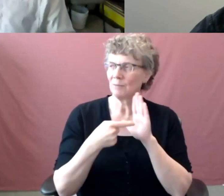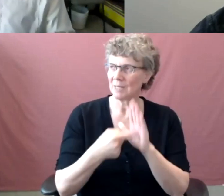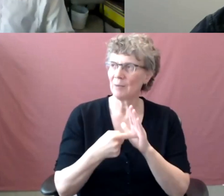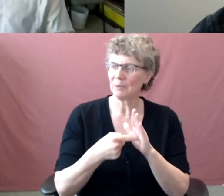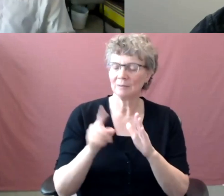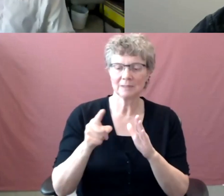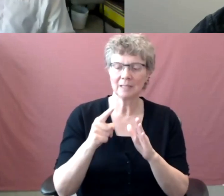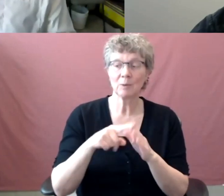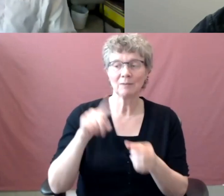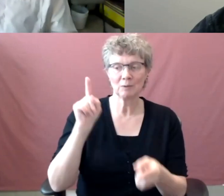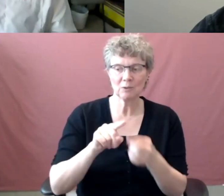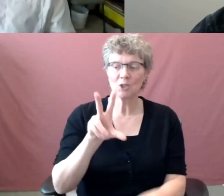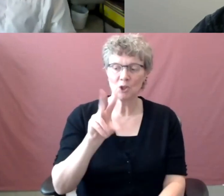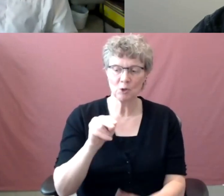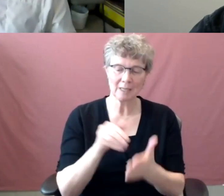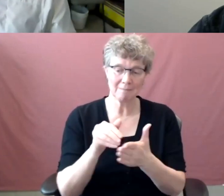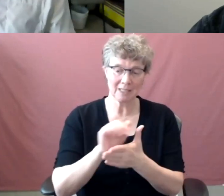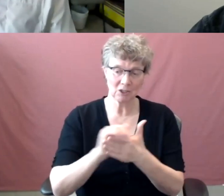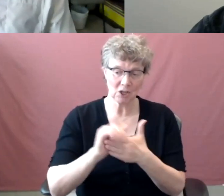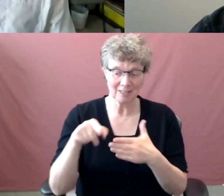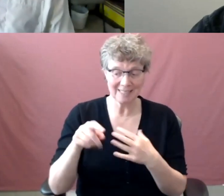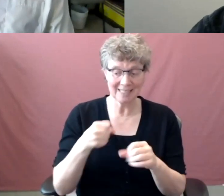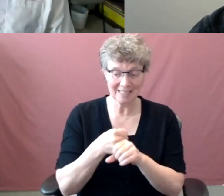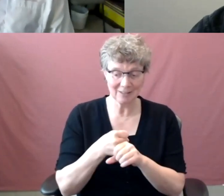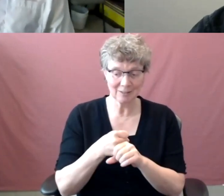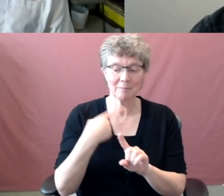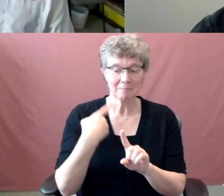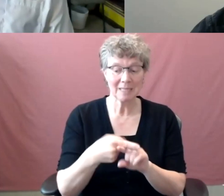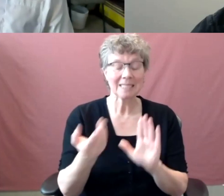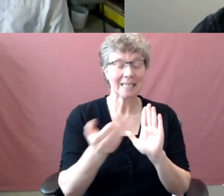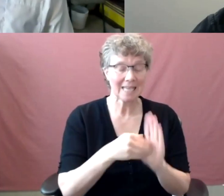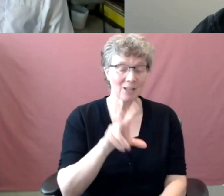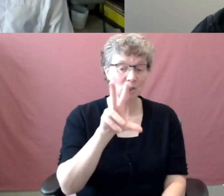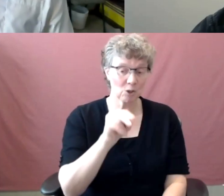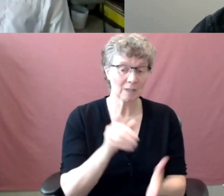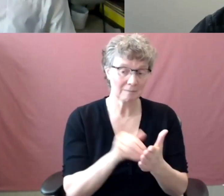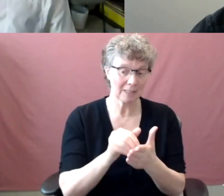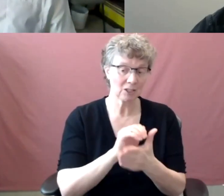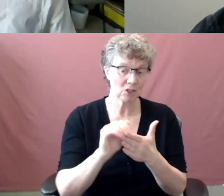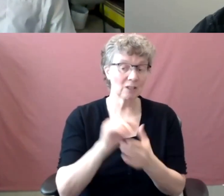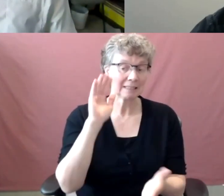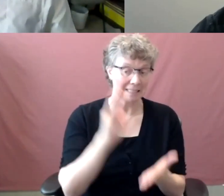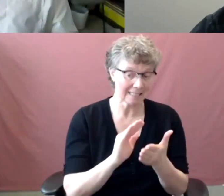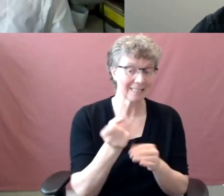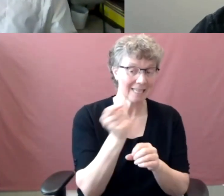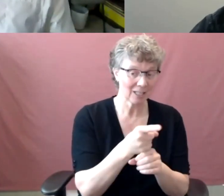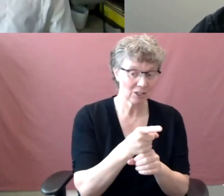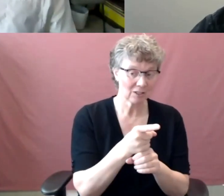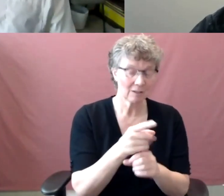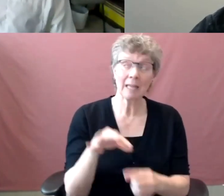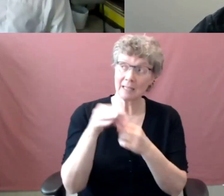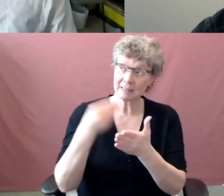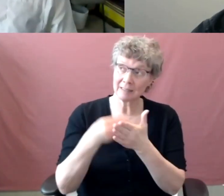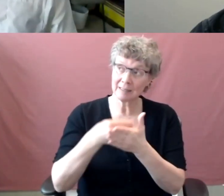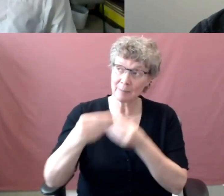$30 million again next year, assuming that nothing further changes in the budget announcement that's coming next week. Um, and the reason that is, is